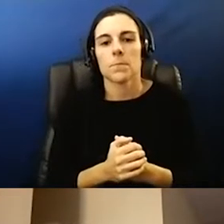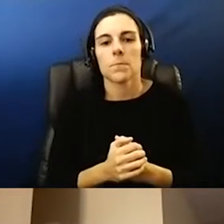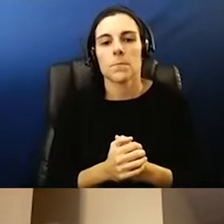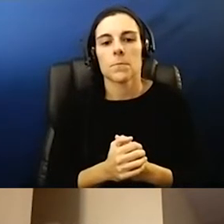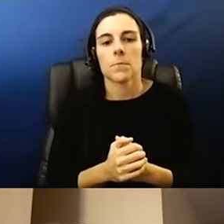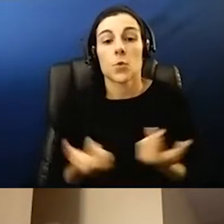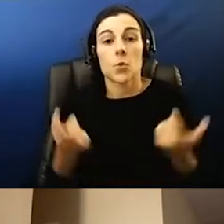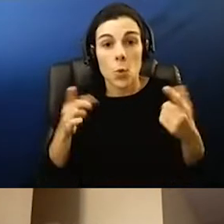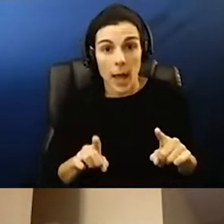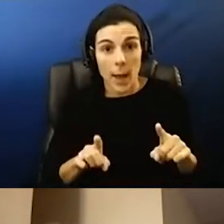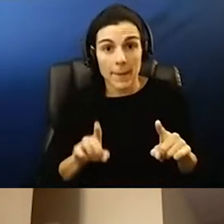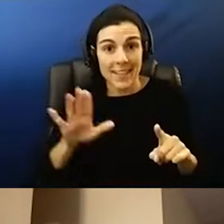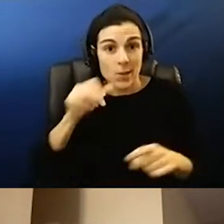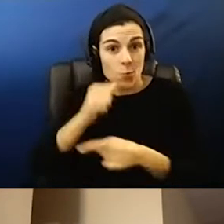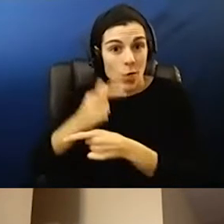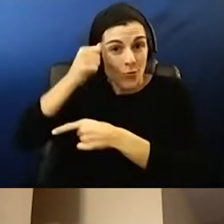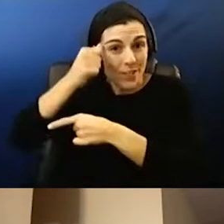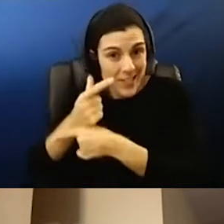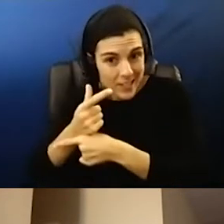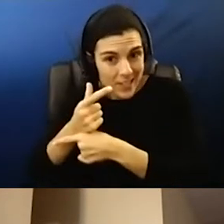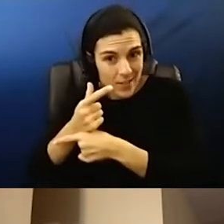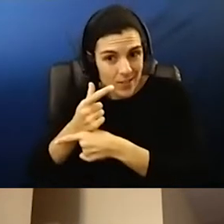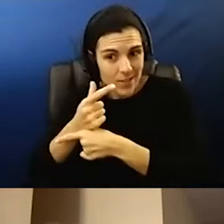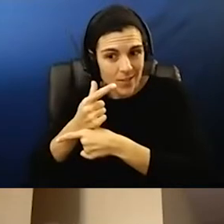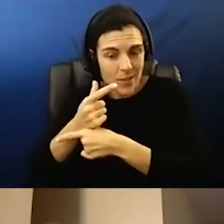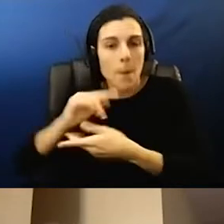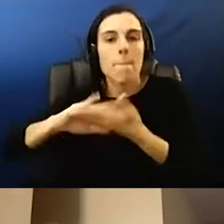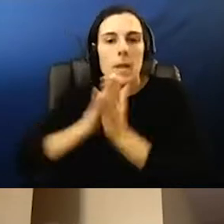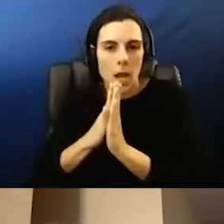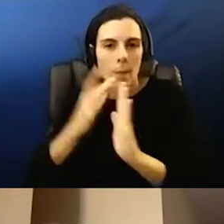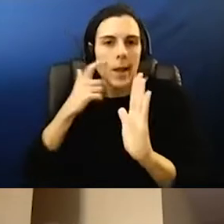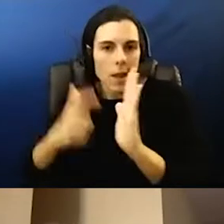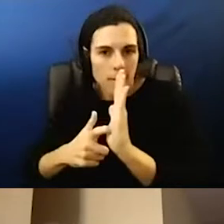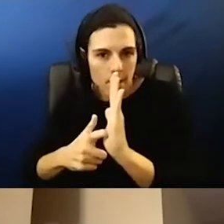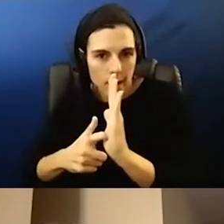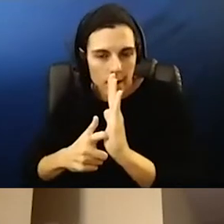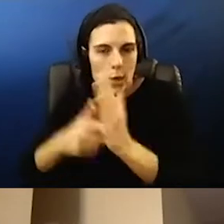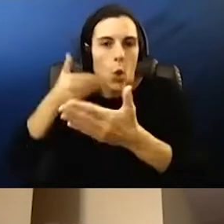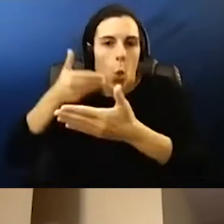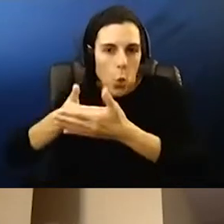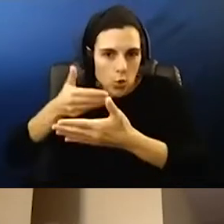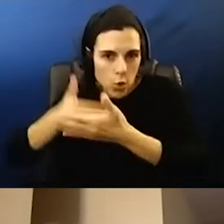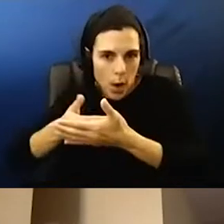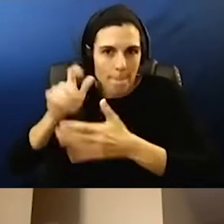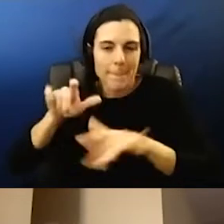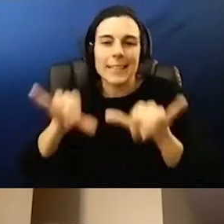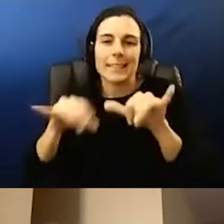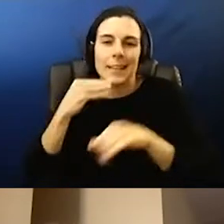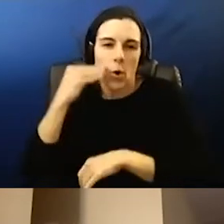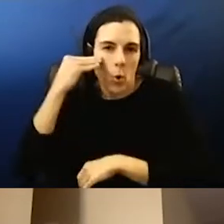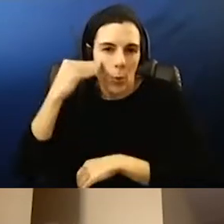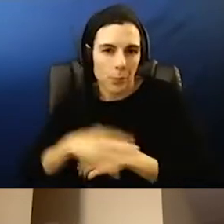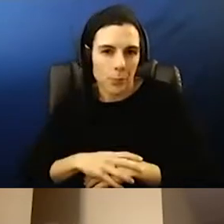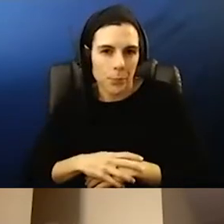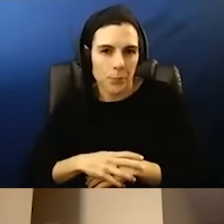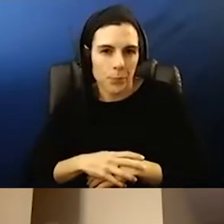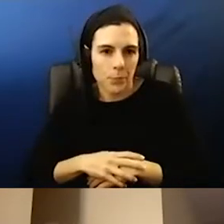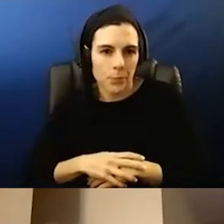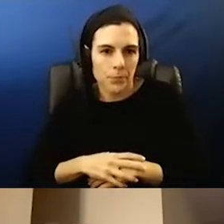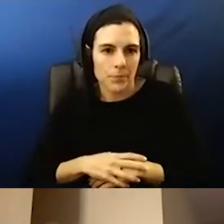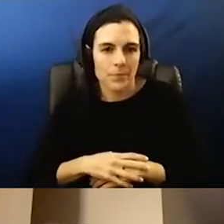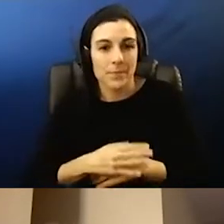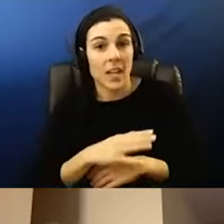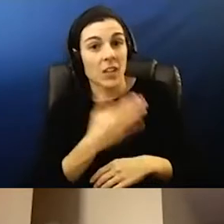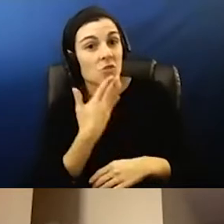their sibling would be identified as a close contact and they would need to quarantine. So thank you.